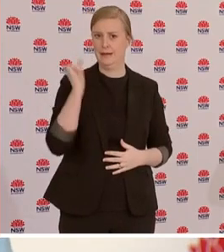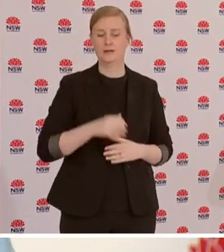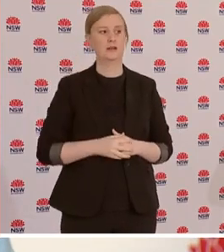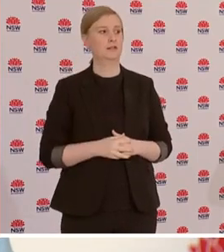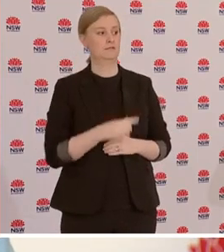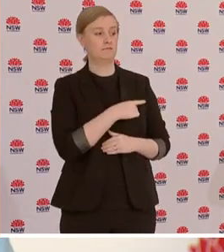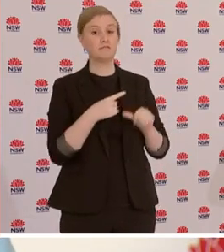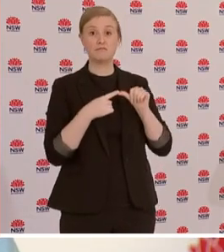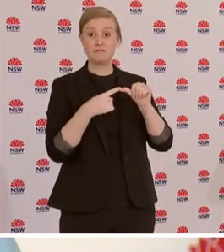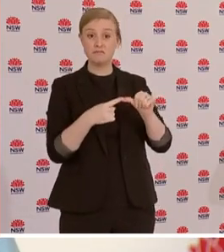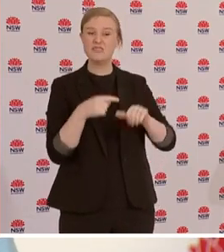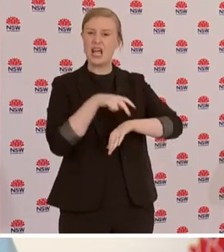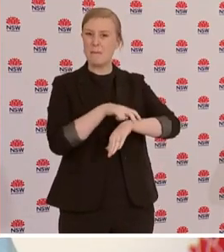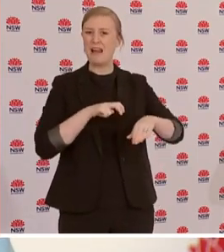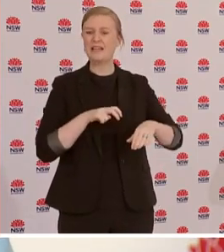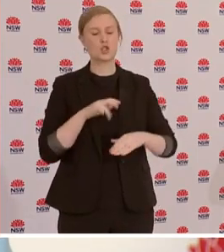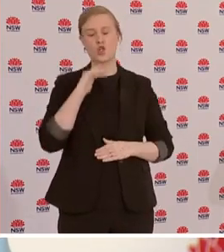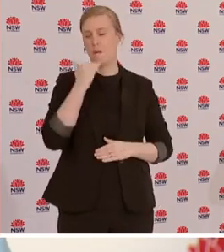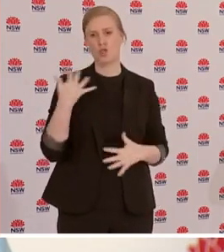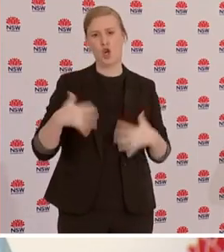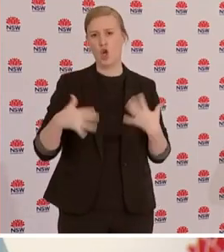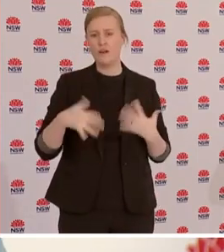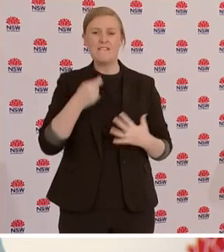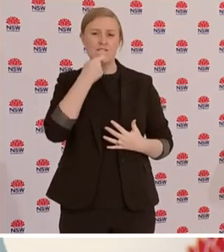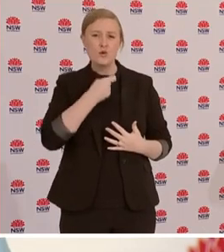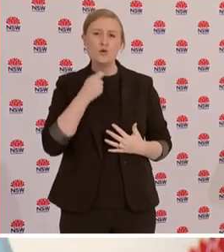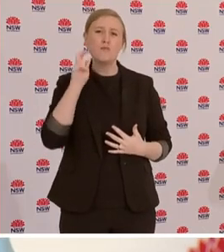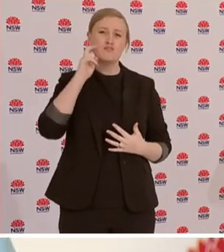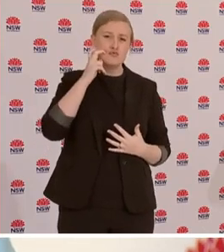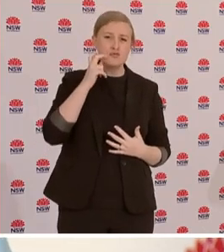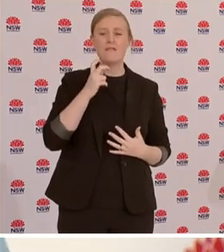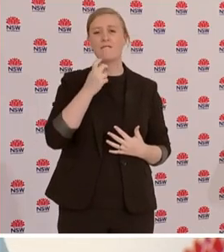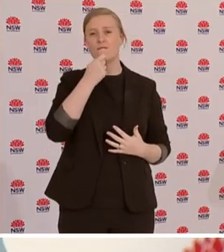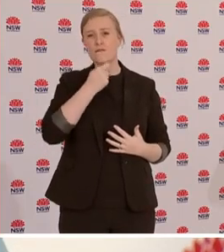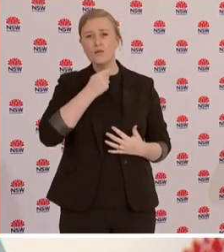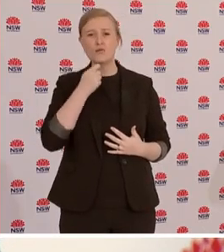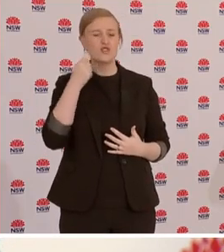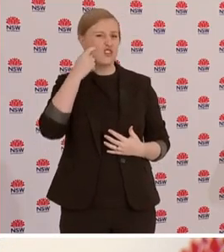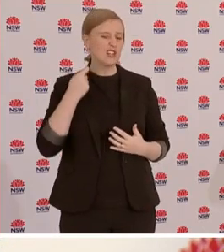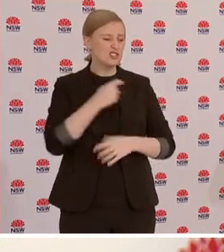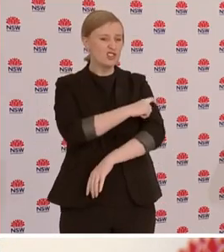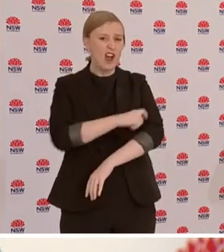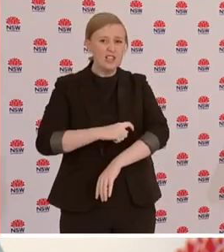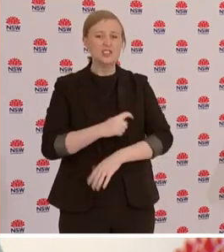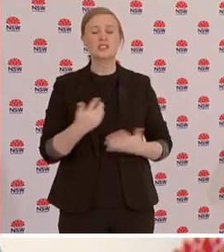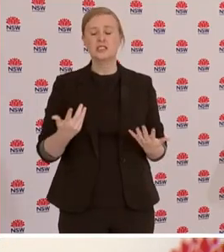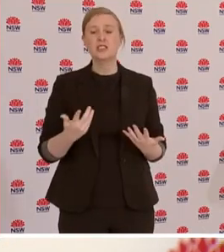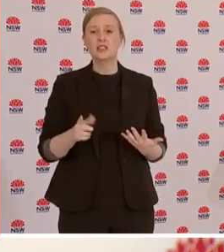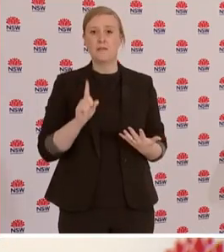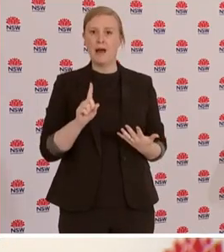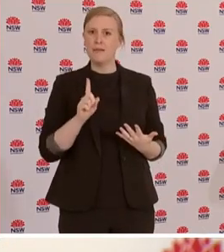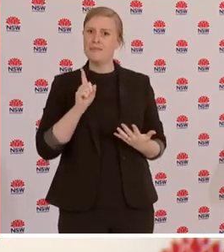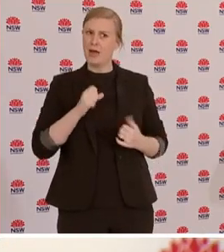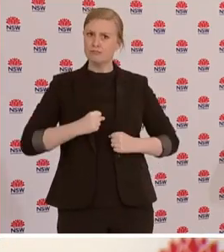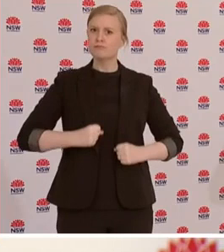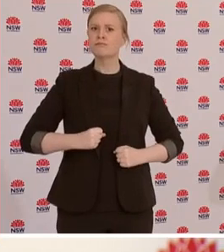scratches and bruises, obviously police were highly confronted but they never took a backward step. Clearly the